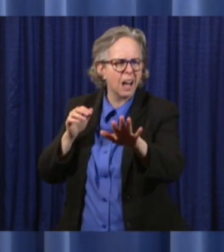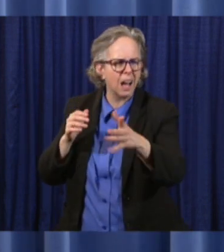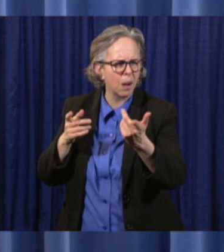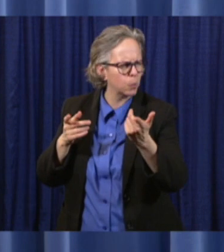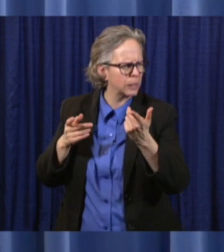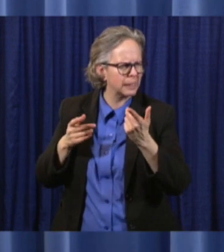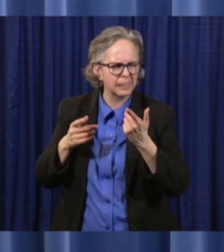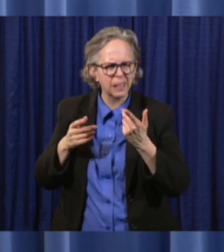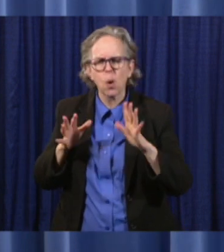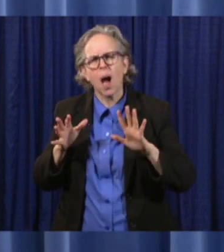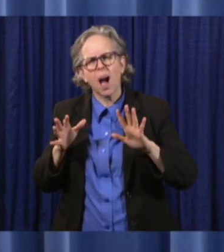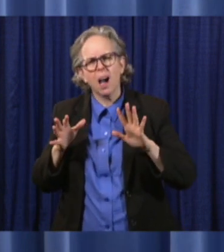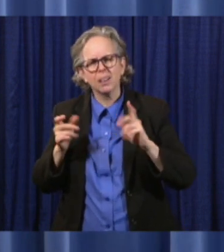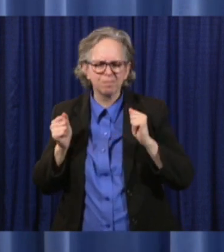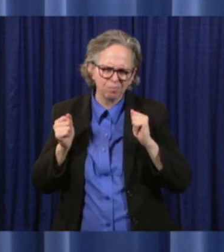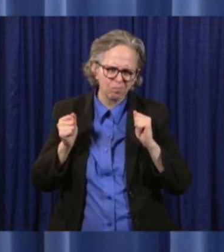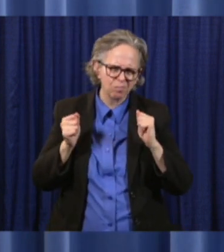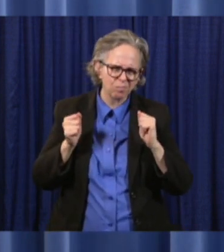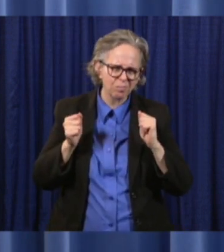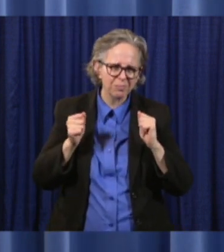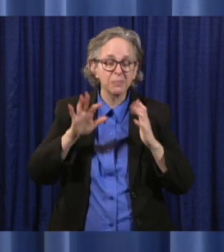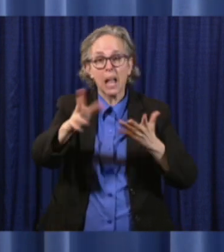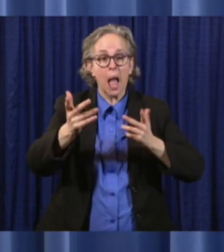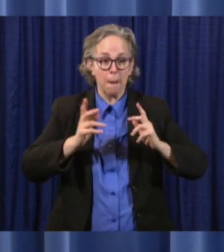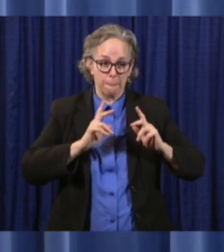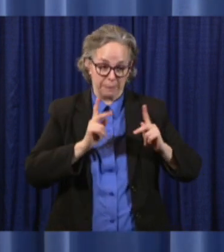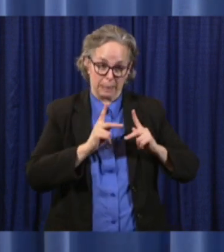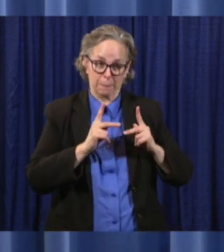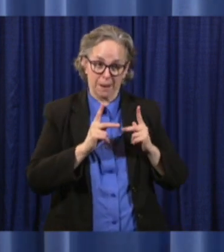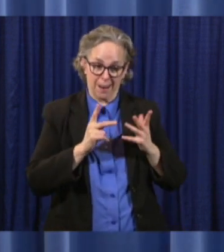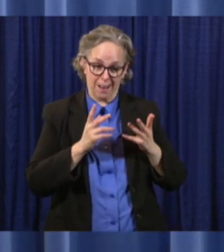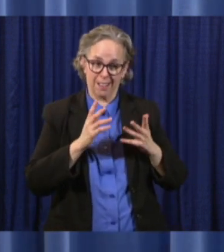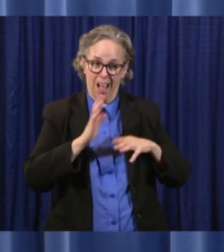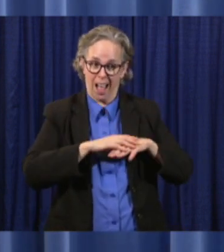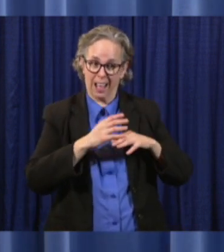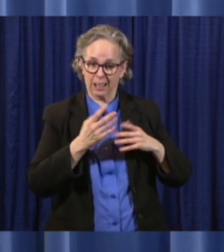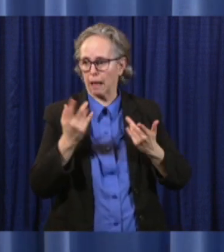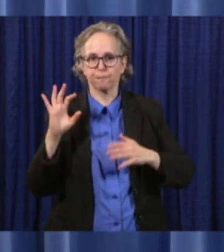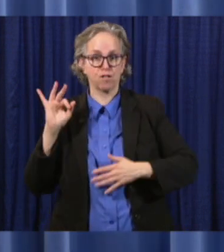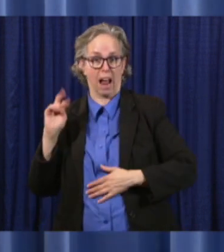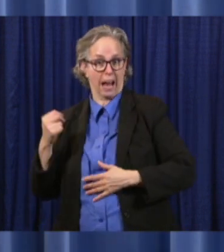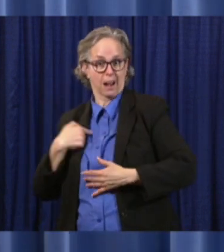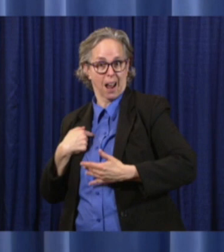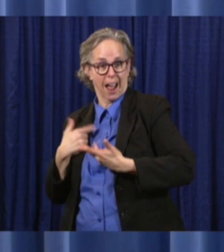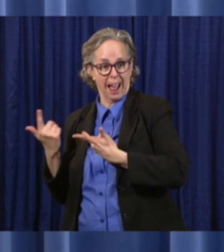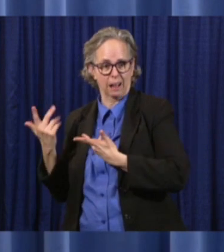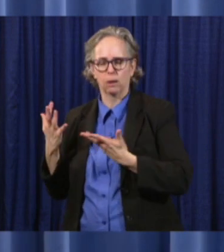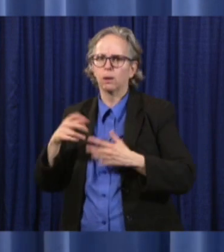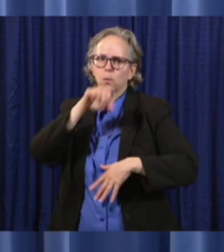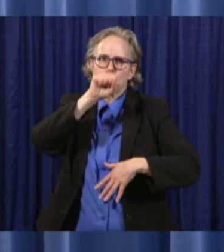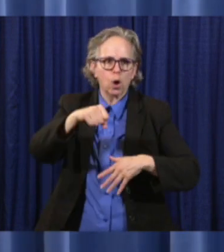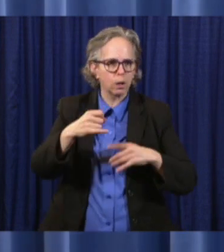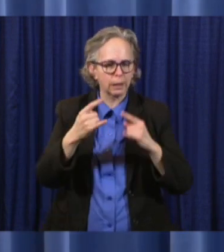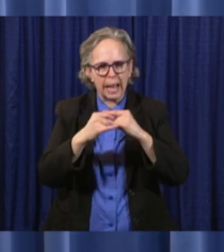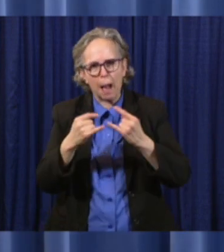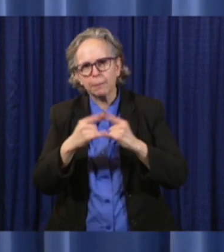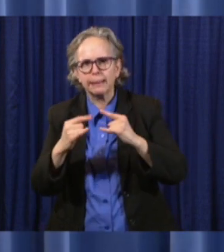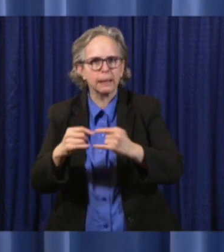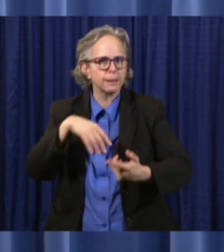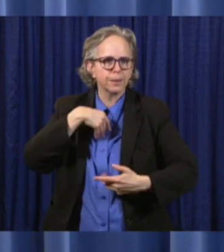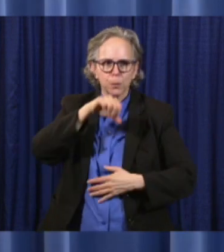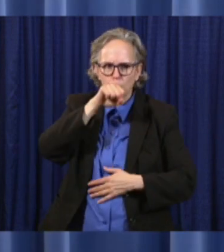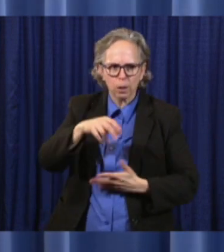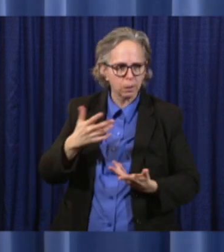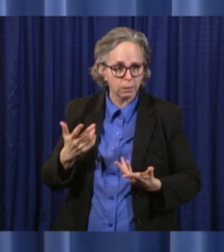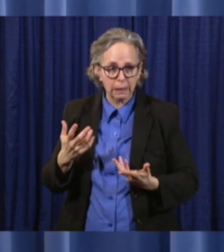You know, people in campgrounds, Fran and have camped a lot. And people in campgrounds, you know, can certainly